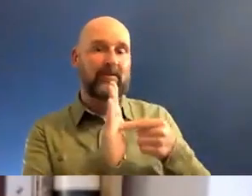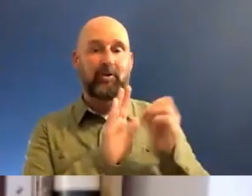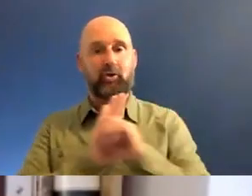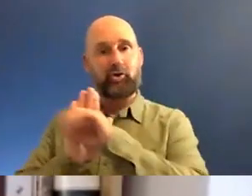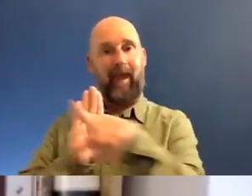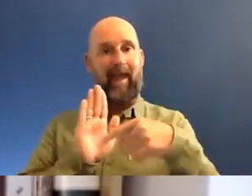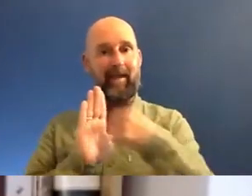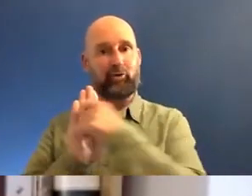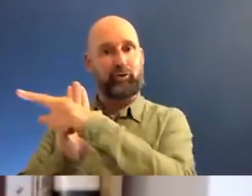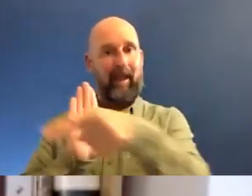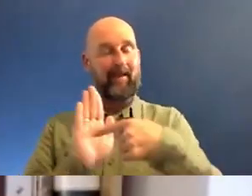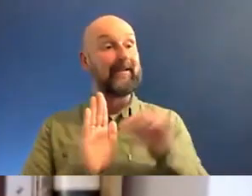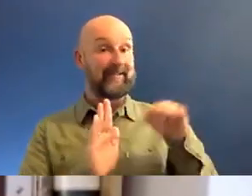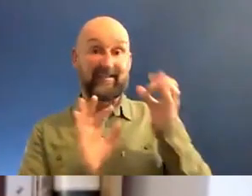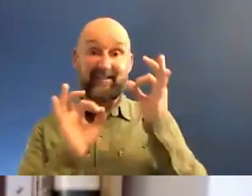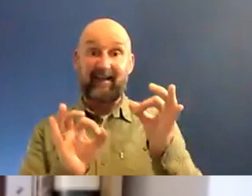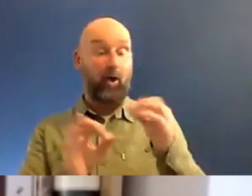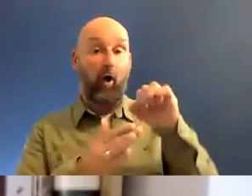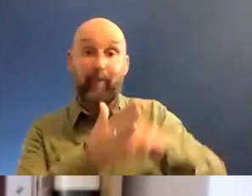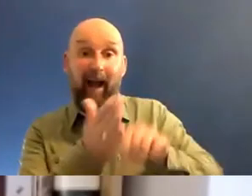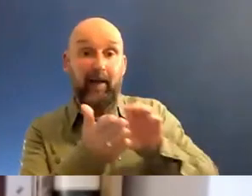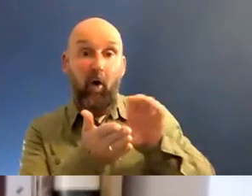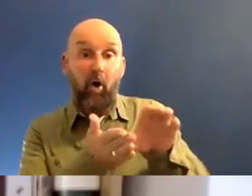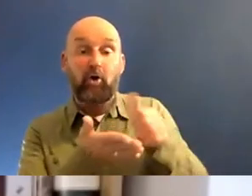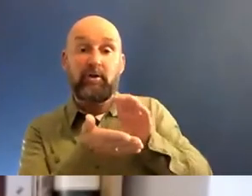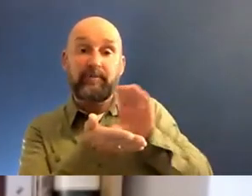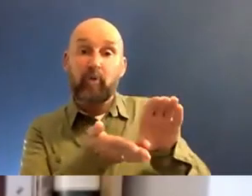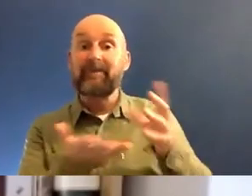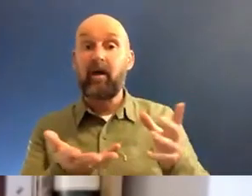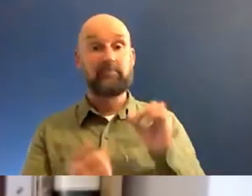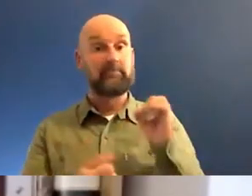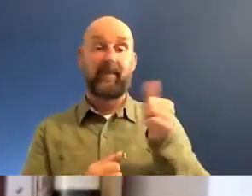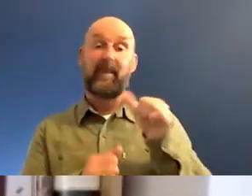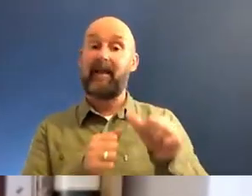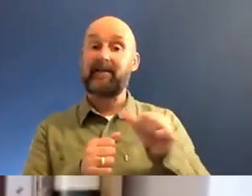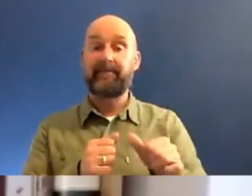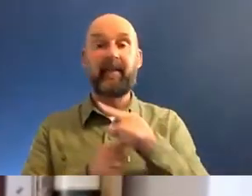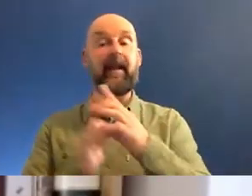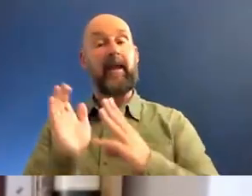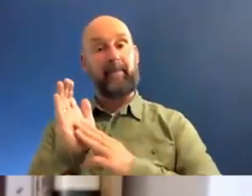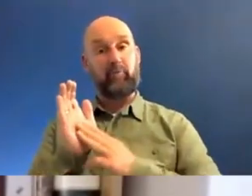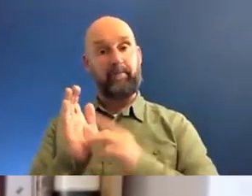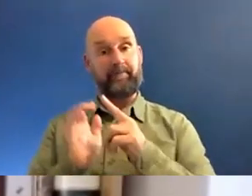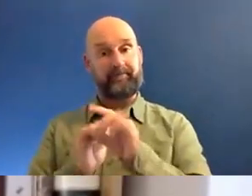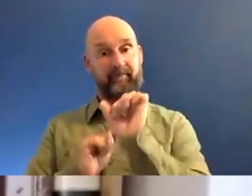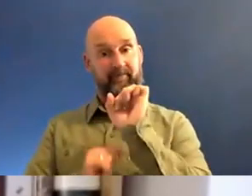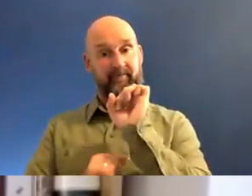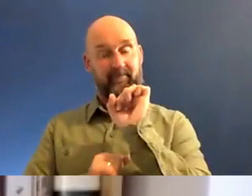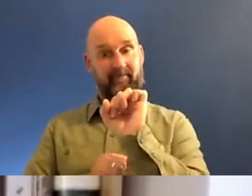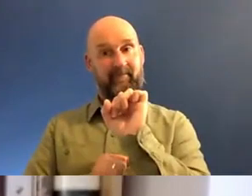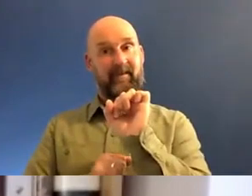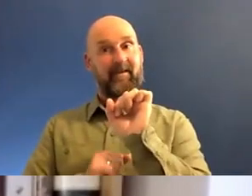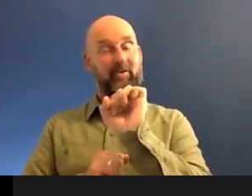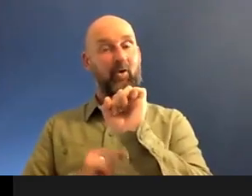some other artists, but if they can manage to buy some work or to support a project, then that's better. Miriam, obviously your industry is massive